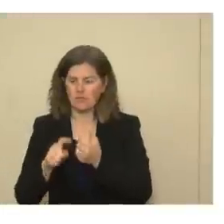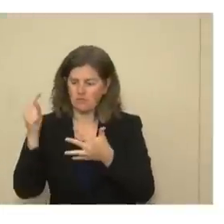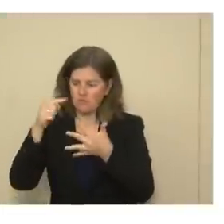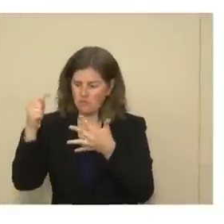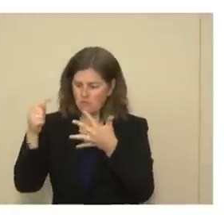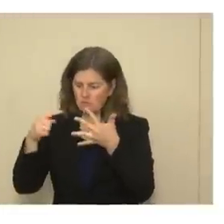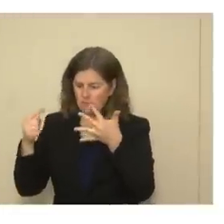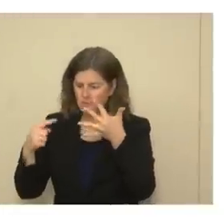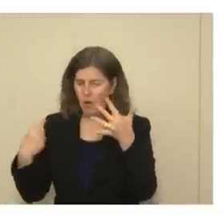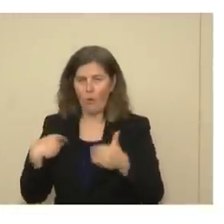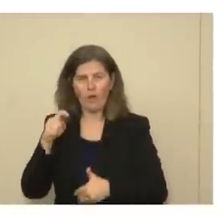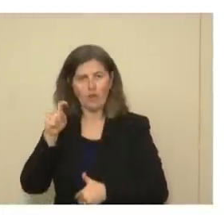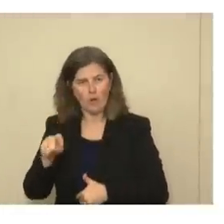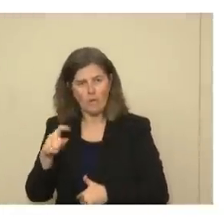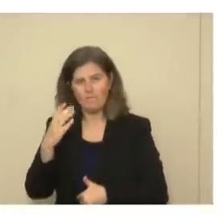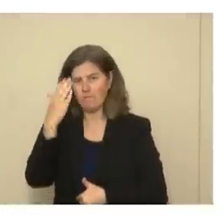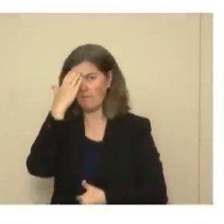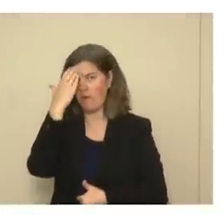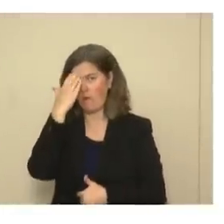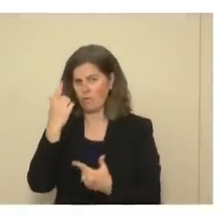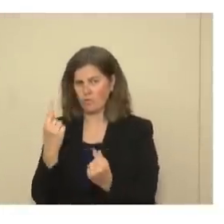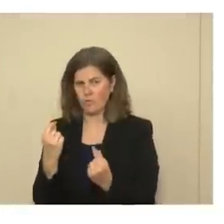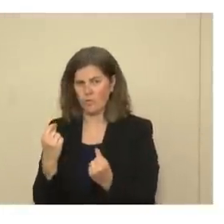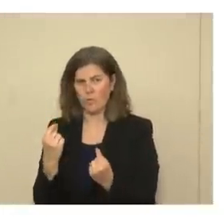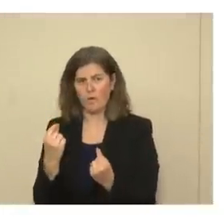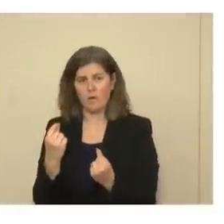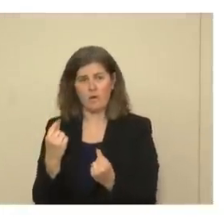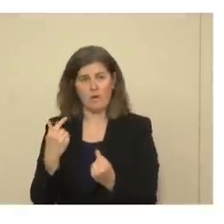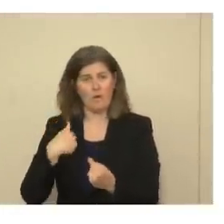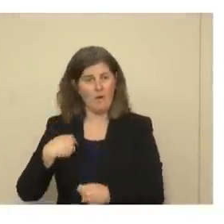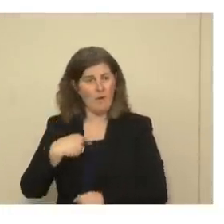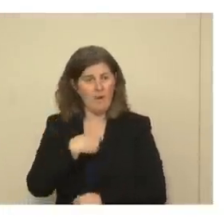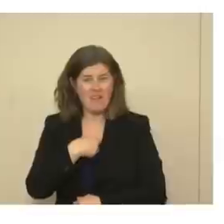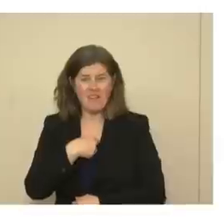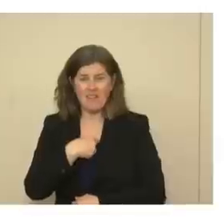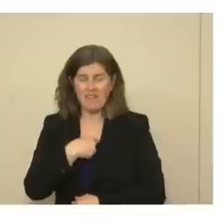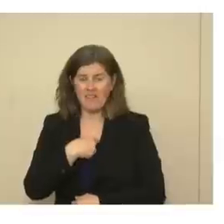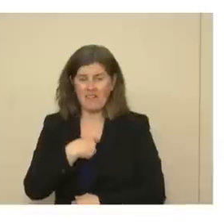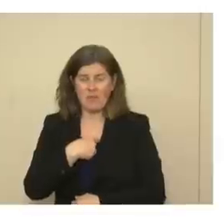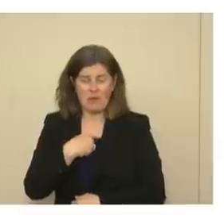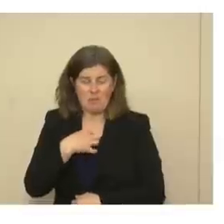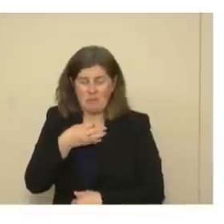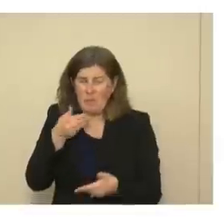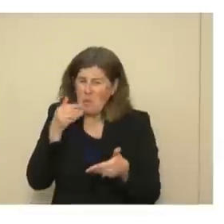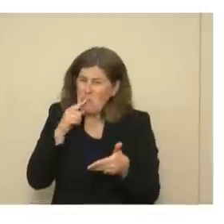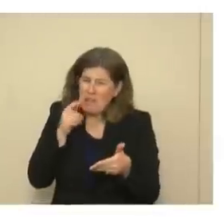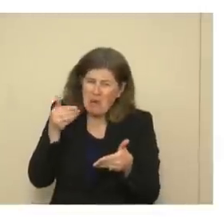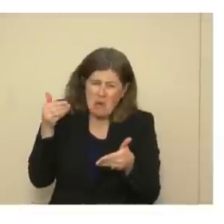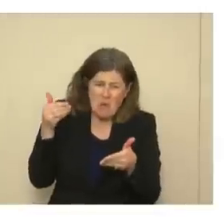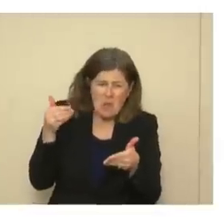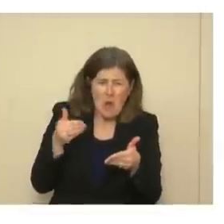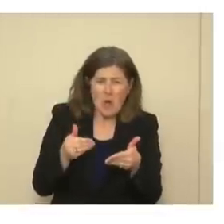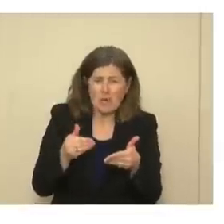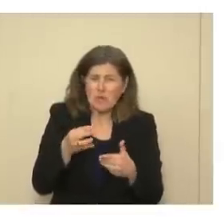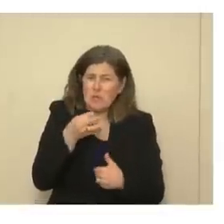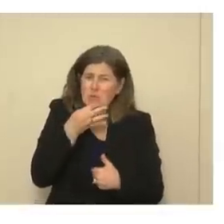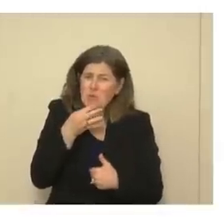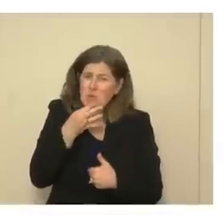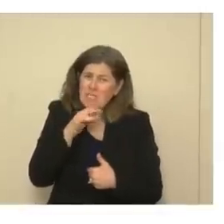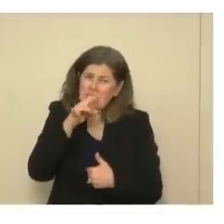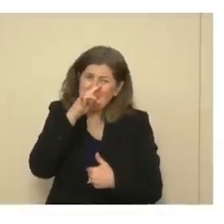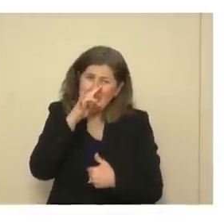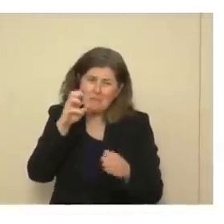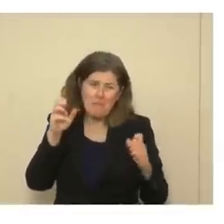that we know we need to do. We're in a stone's throw of getting our kids back to school.